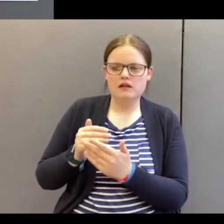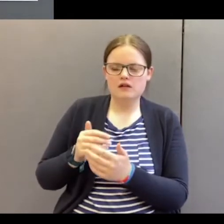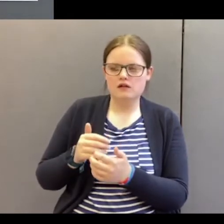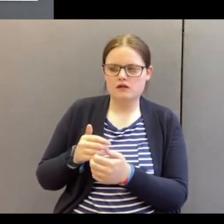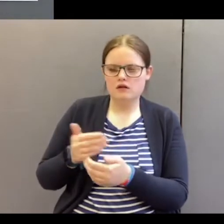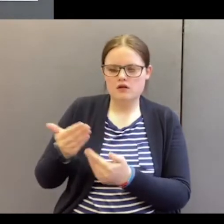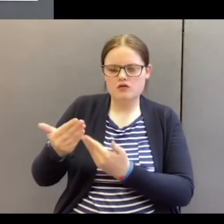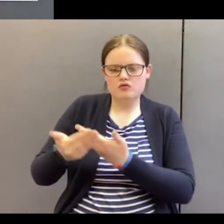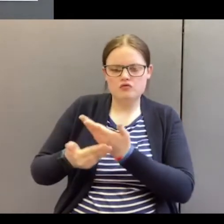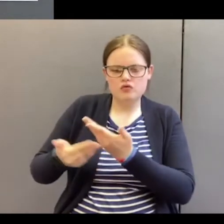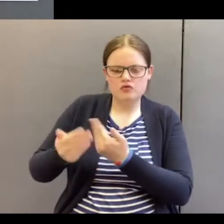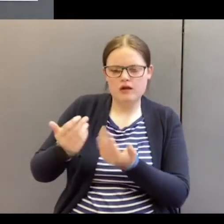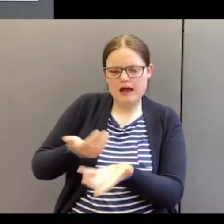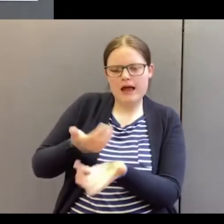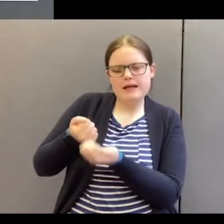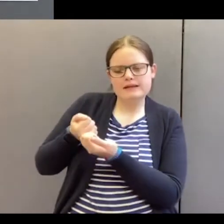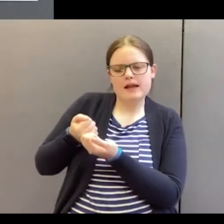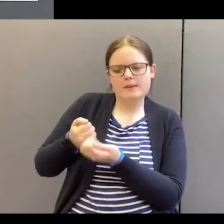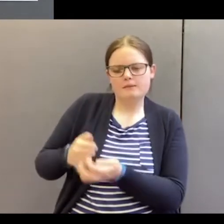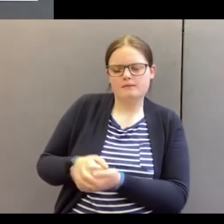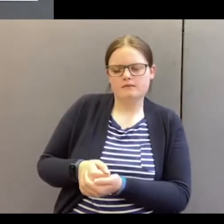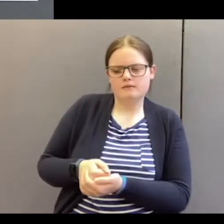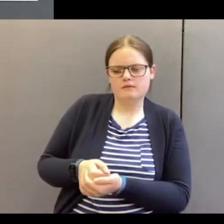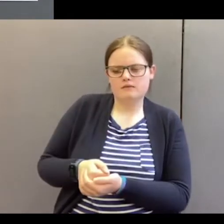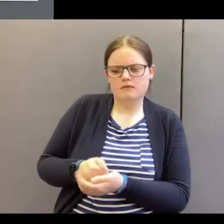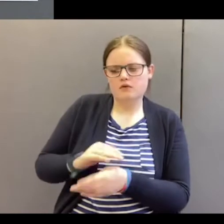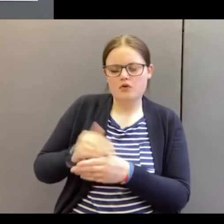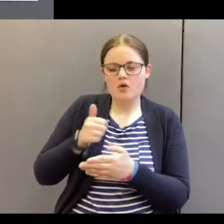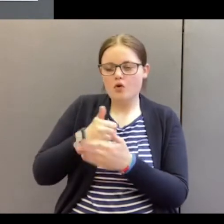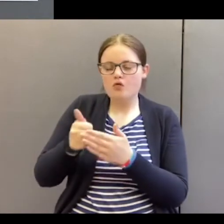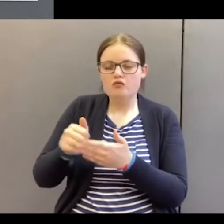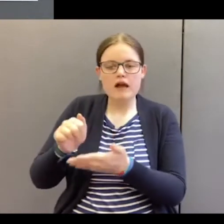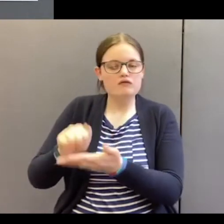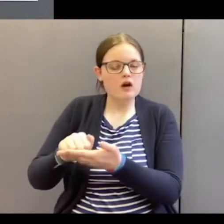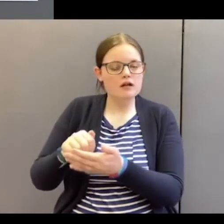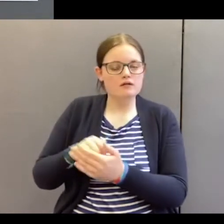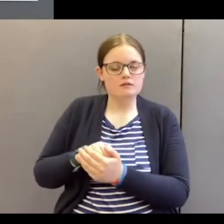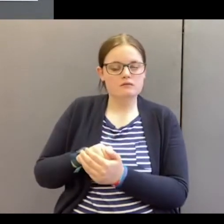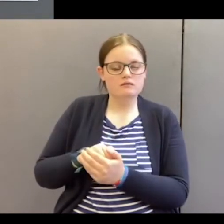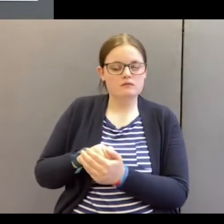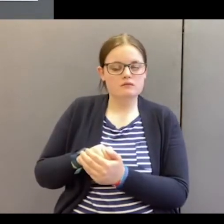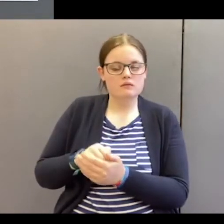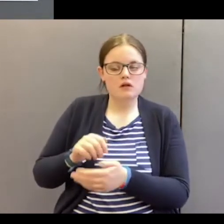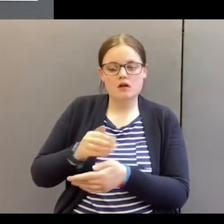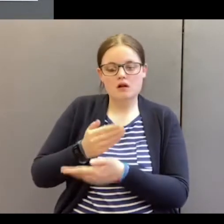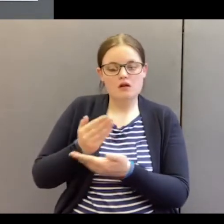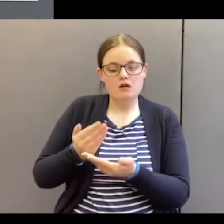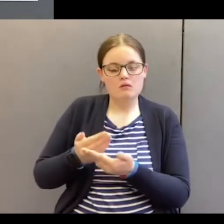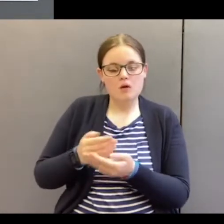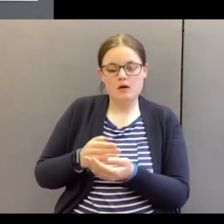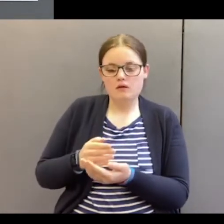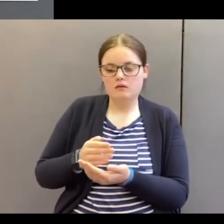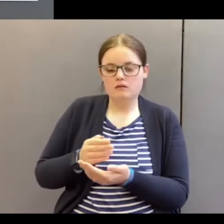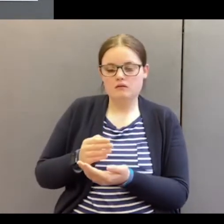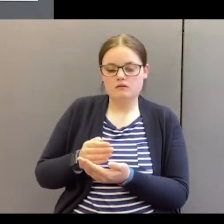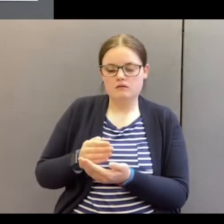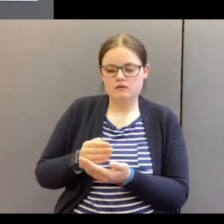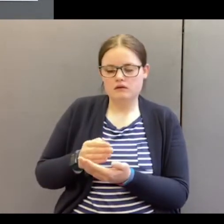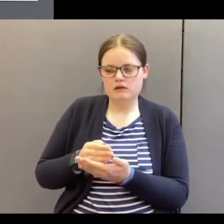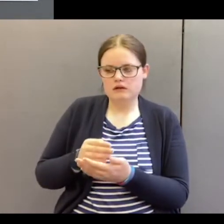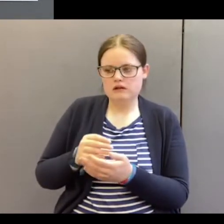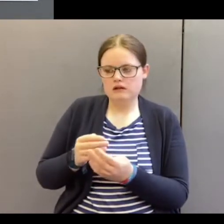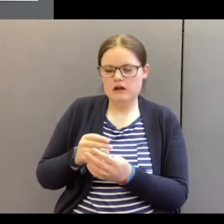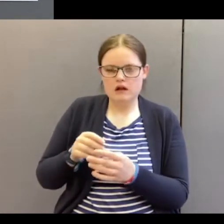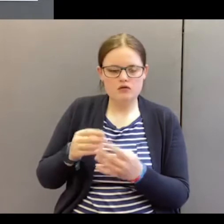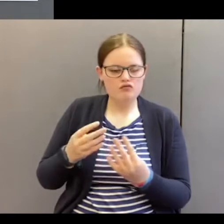acceptable. It's not always right. Society is a form of crowd.